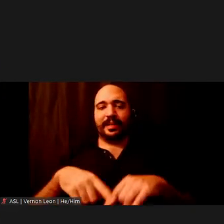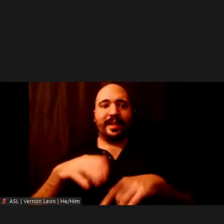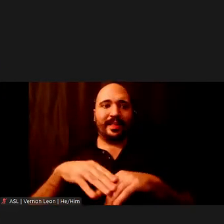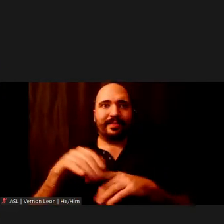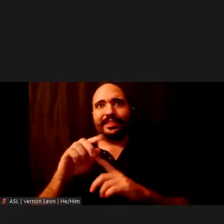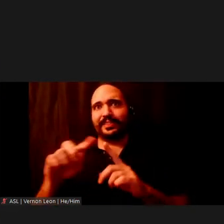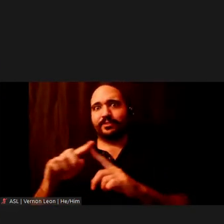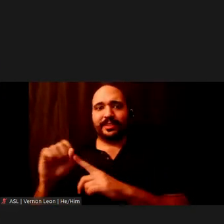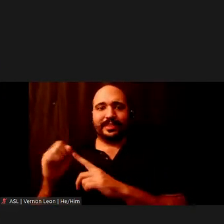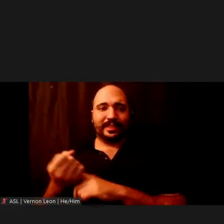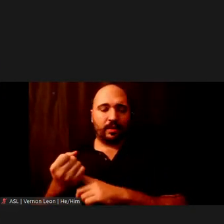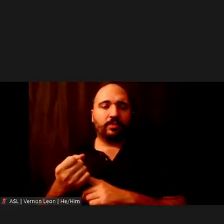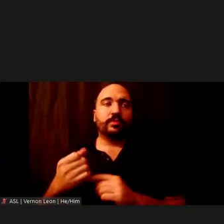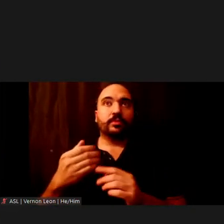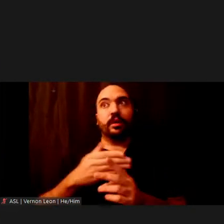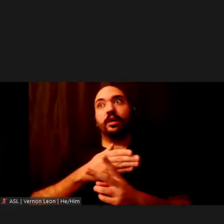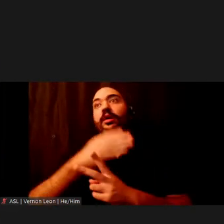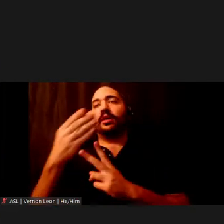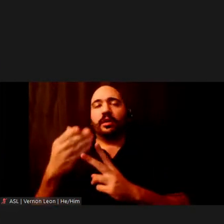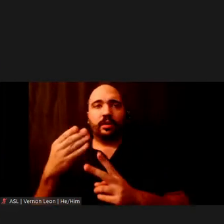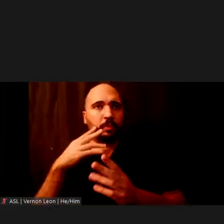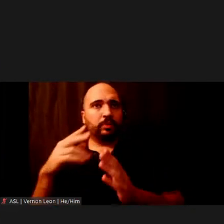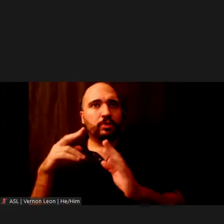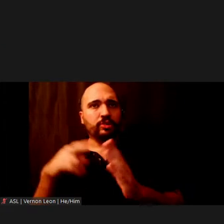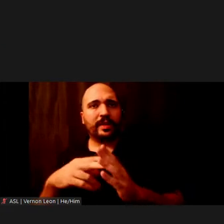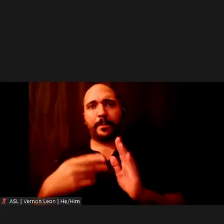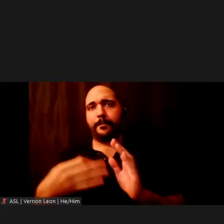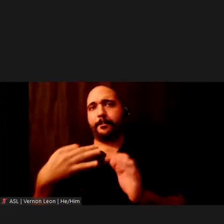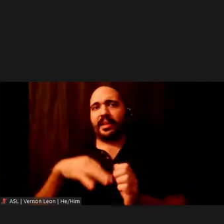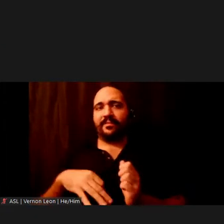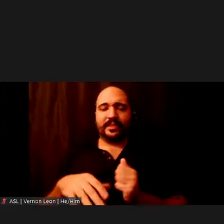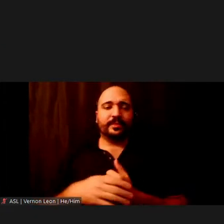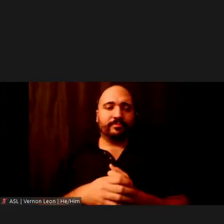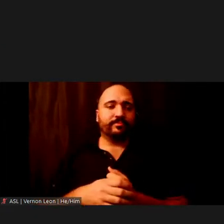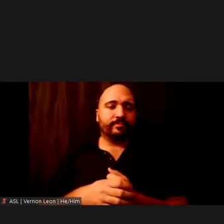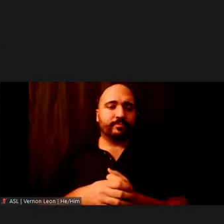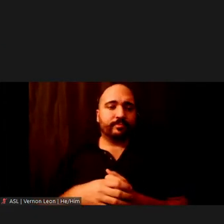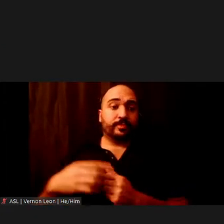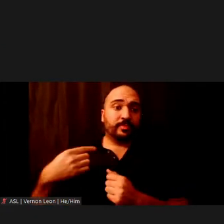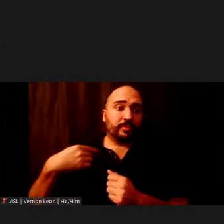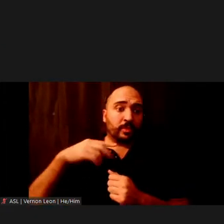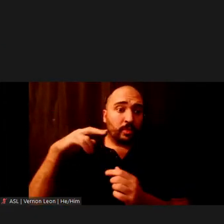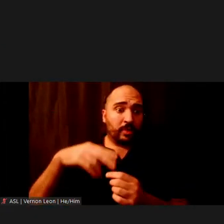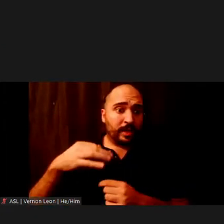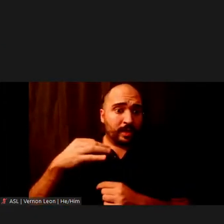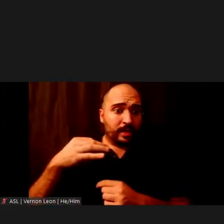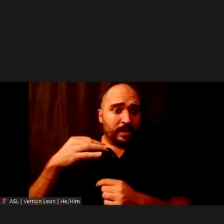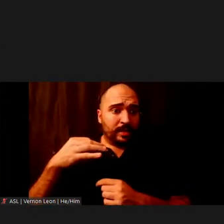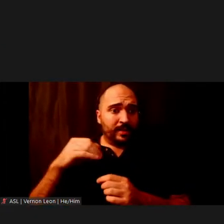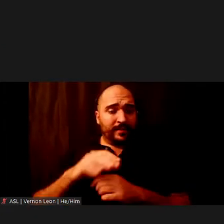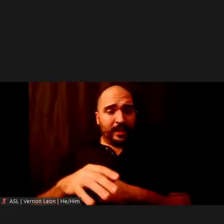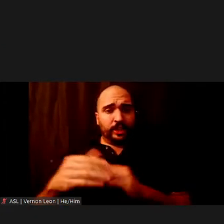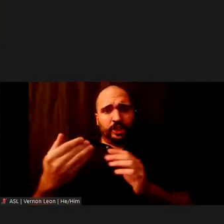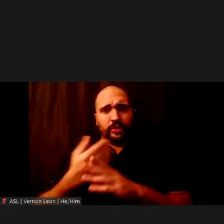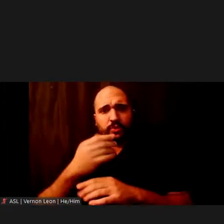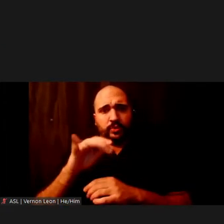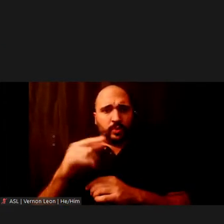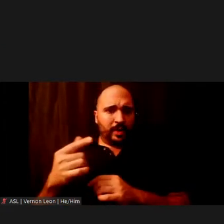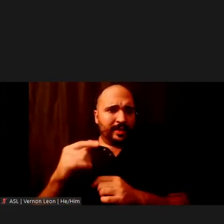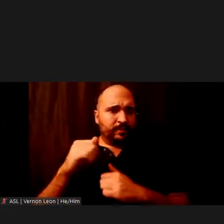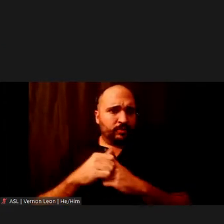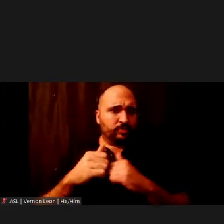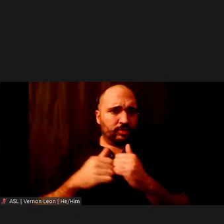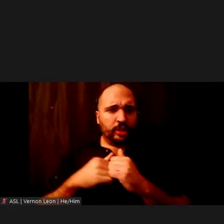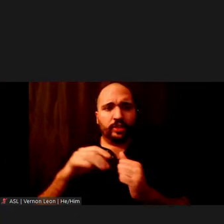next slide will highlight some of the potential benefits. We'll begin with effects where there would be new tolling infrastructure and tolling system equipment. These are